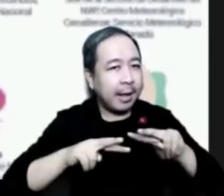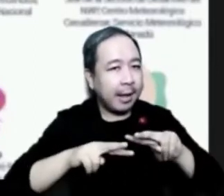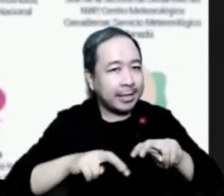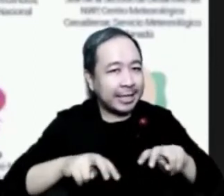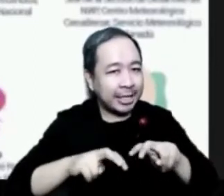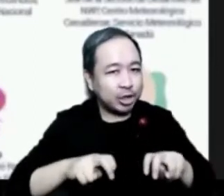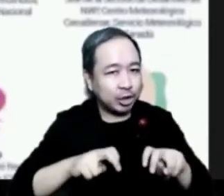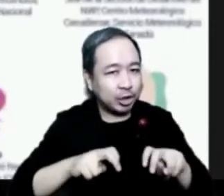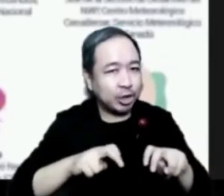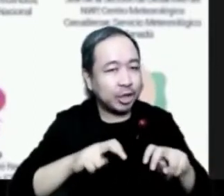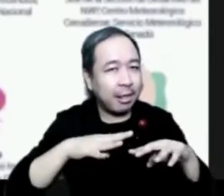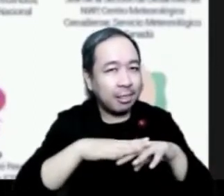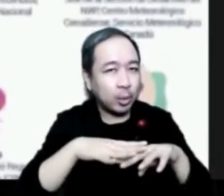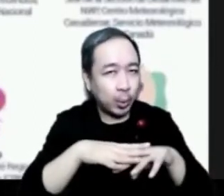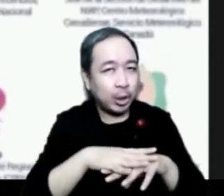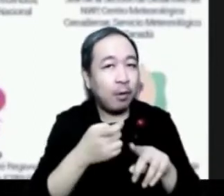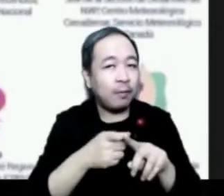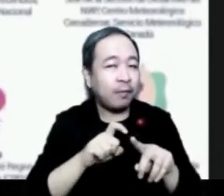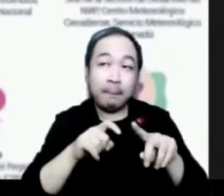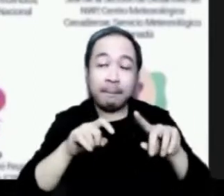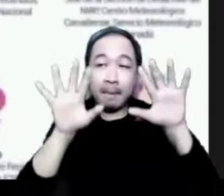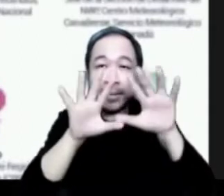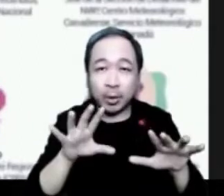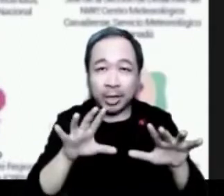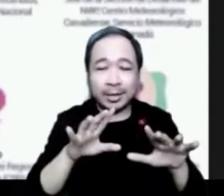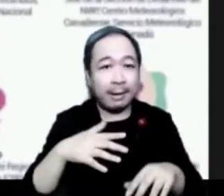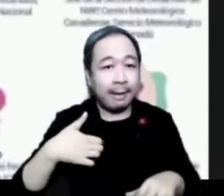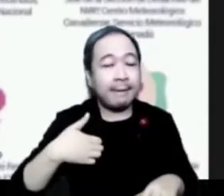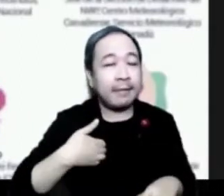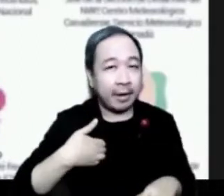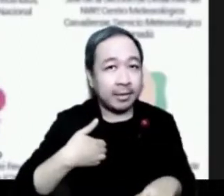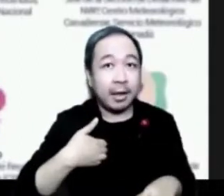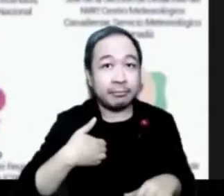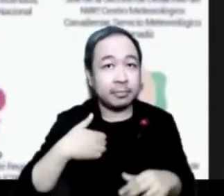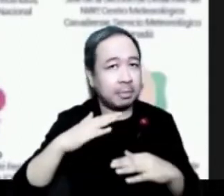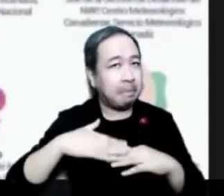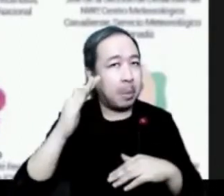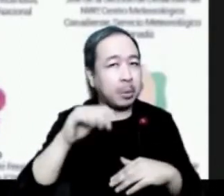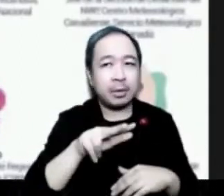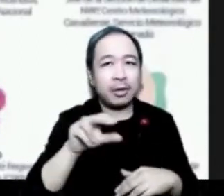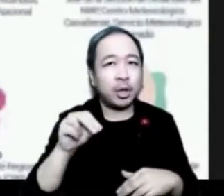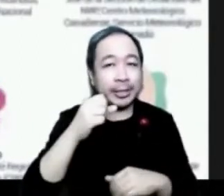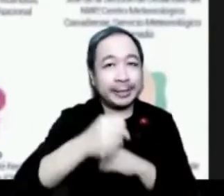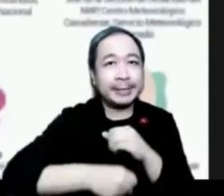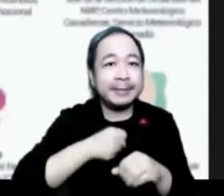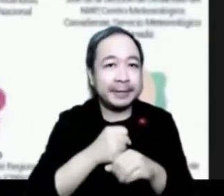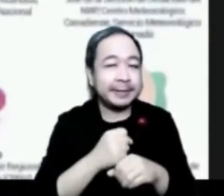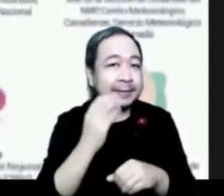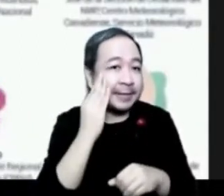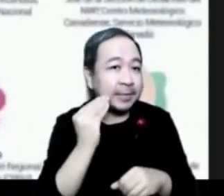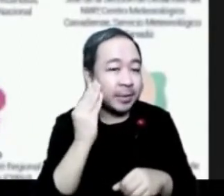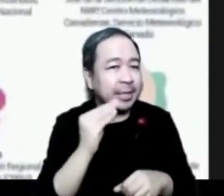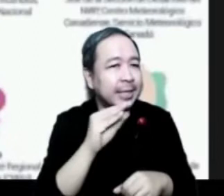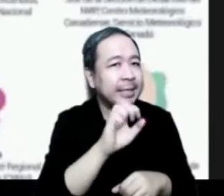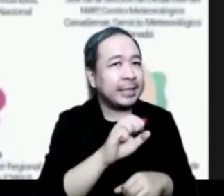Canada. He has more than 30 years of experience with ECCC, Environment and